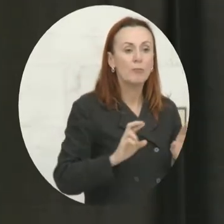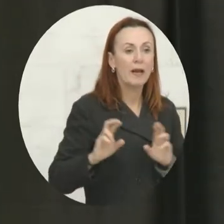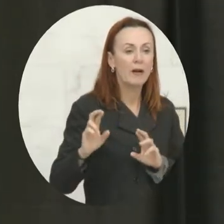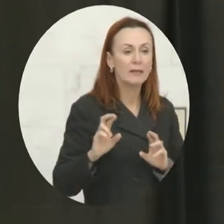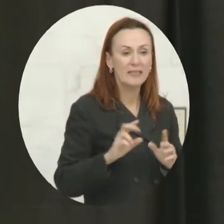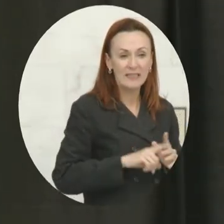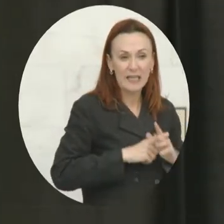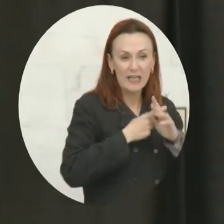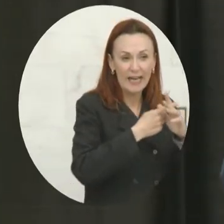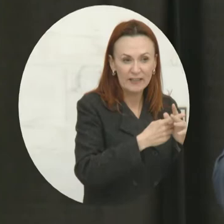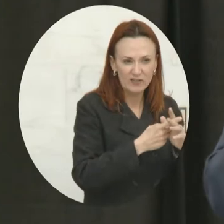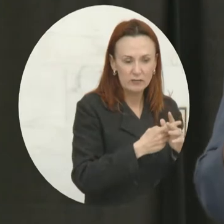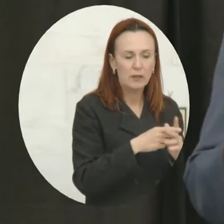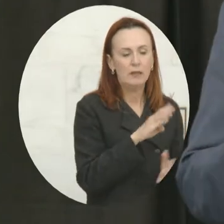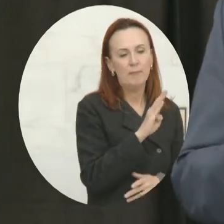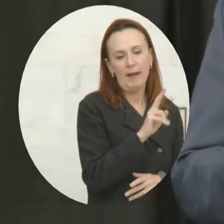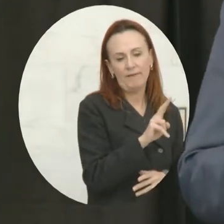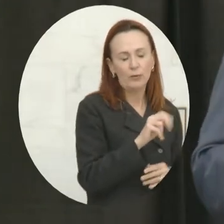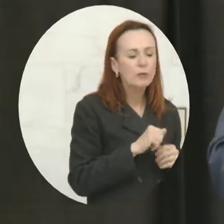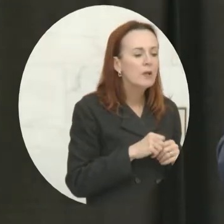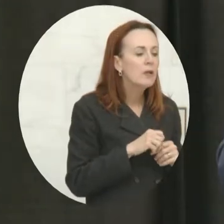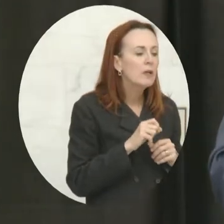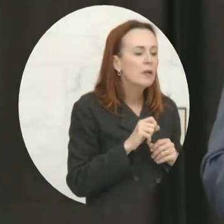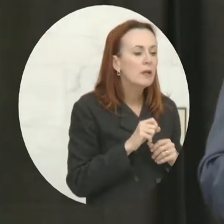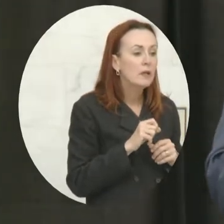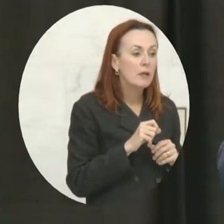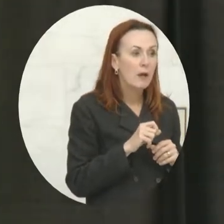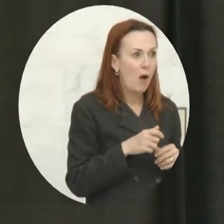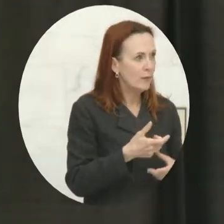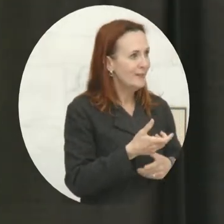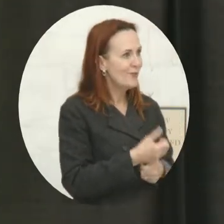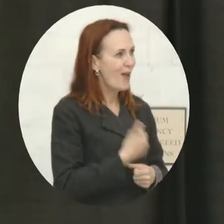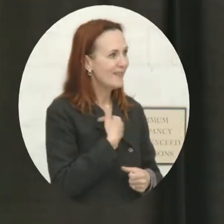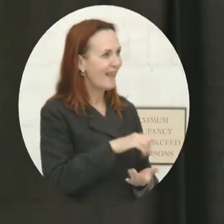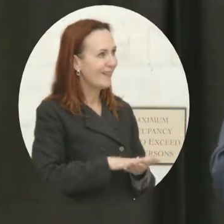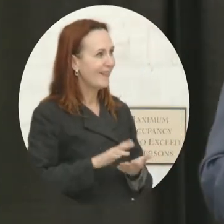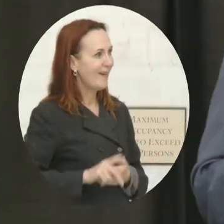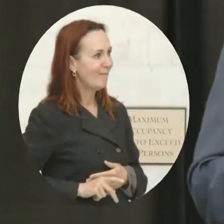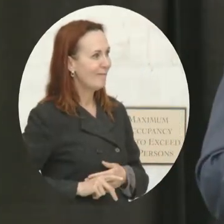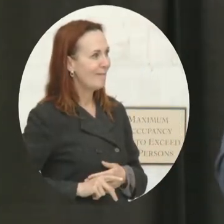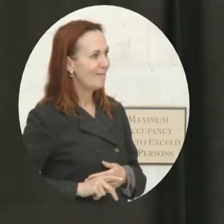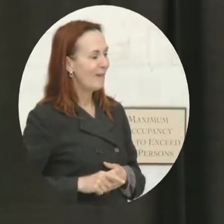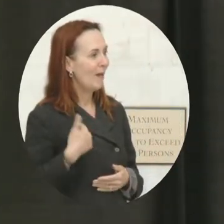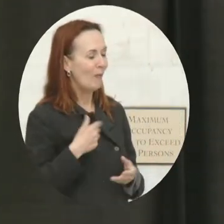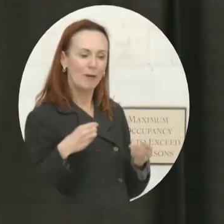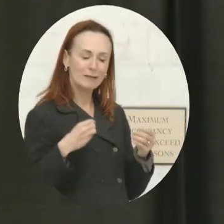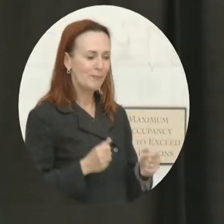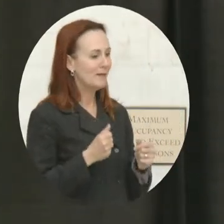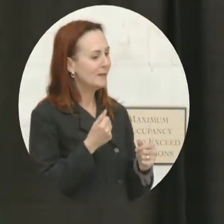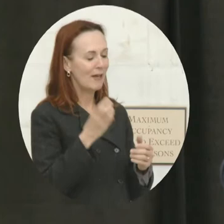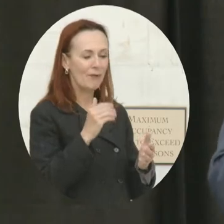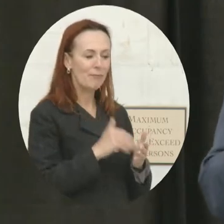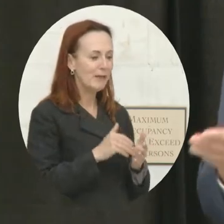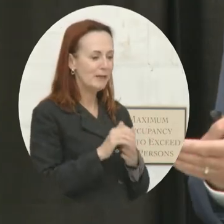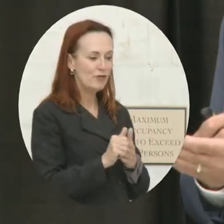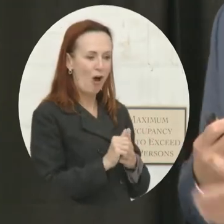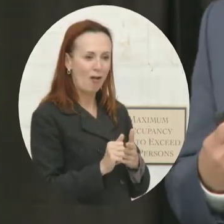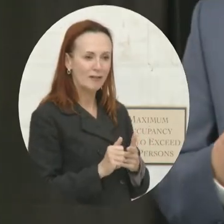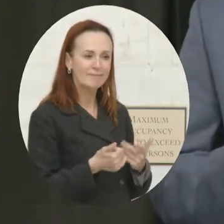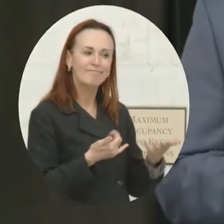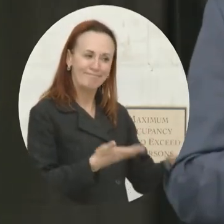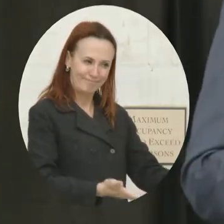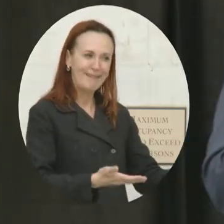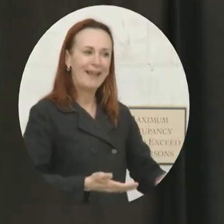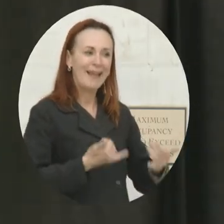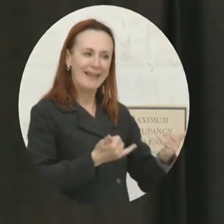Bayview, and the same people that said, you can trust us to clean up the mess we created, and we're going to spend millions of dollars, and you can now live here